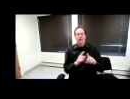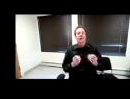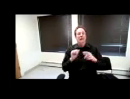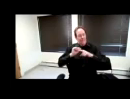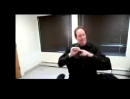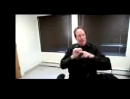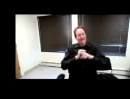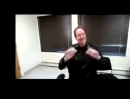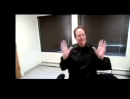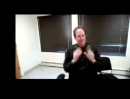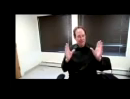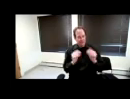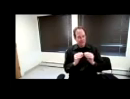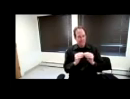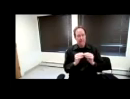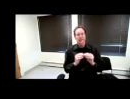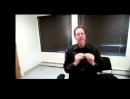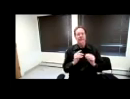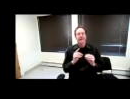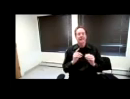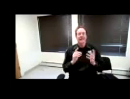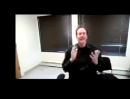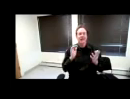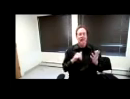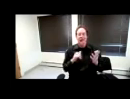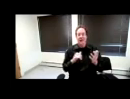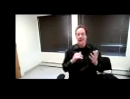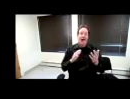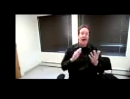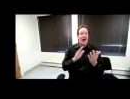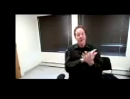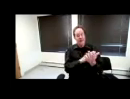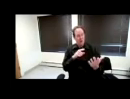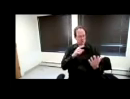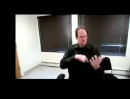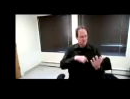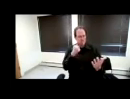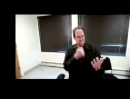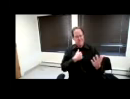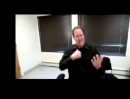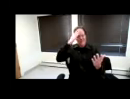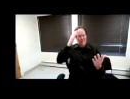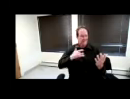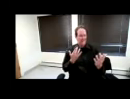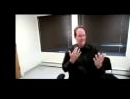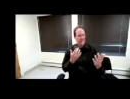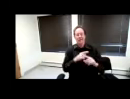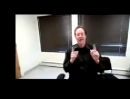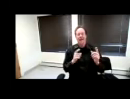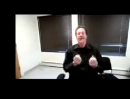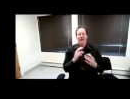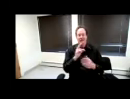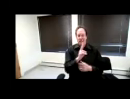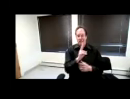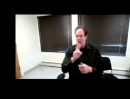because it looks kind of on paper, like maybe you know what's going on, but there's a lot of URLs to enter in